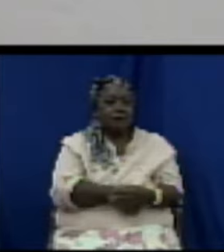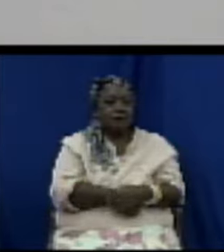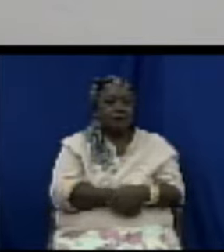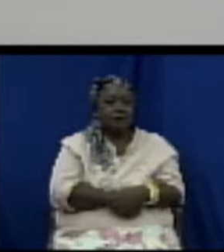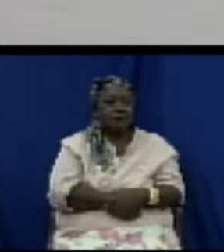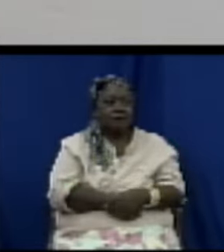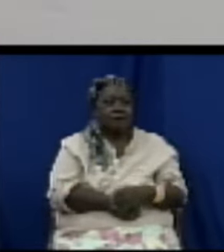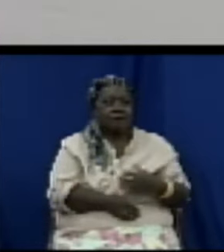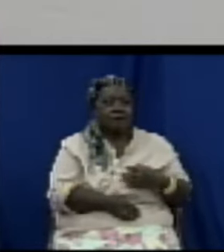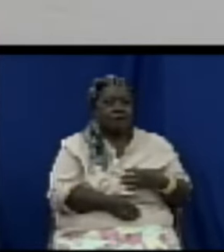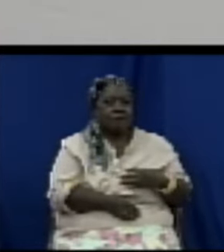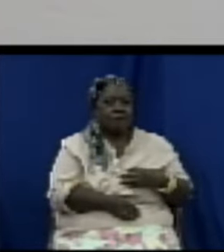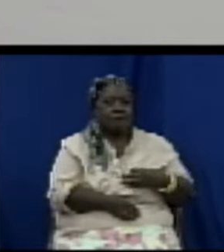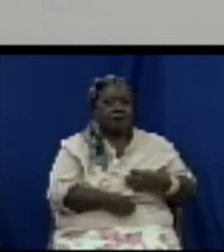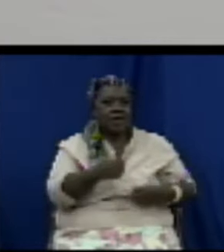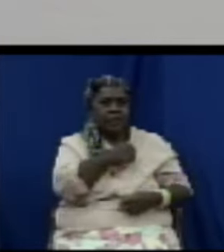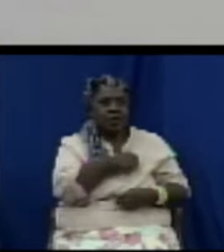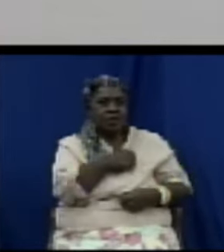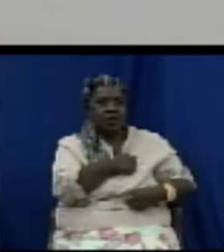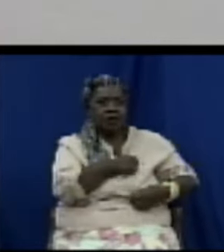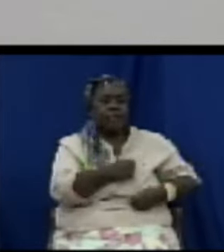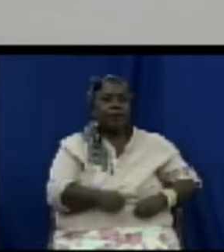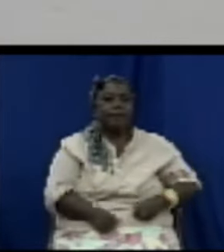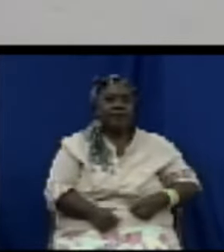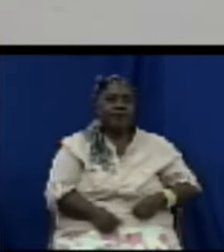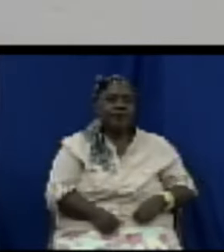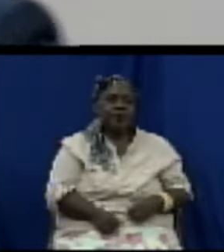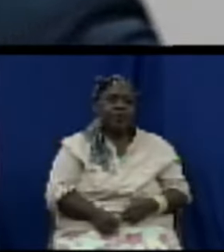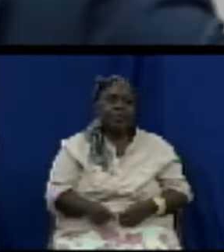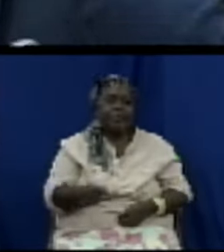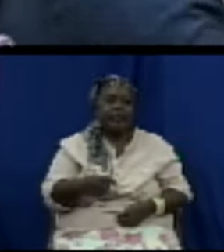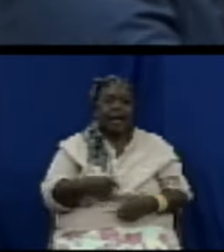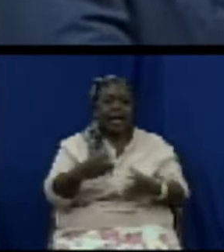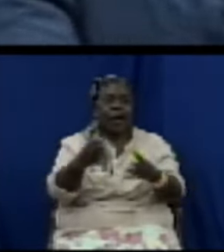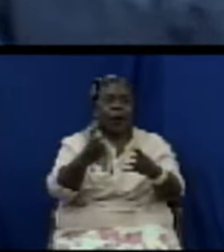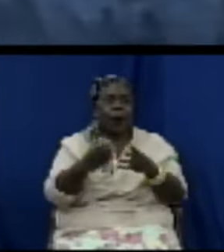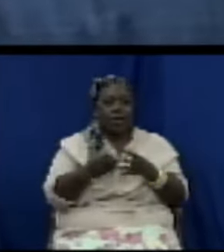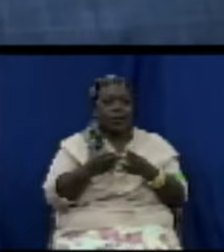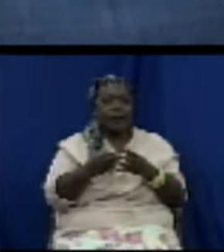Apologies Madam Speaker I should also note